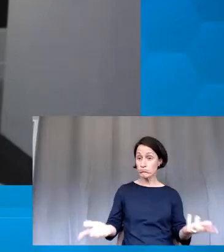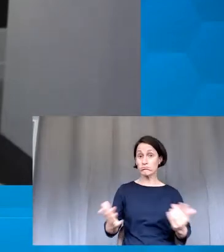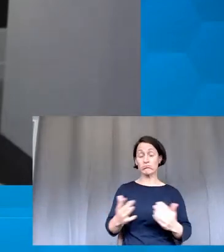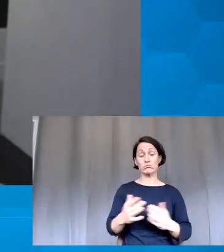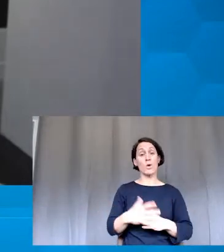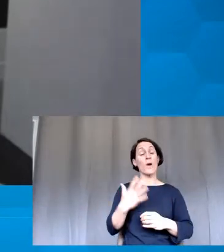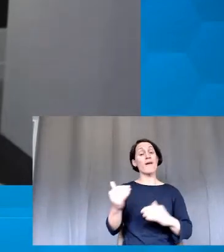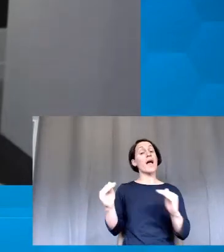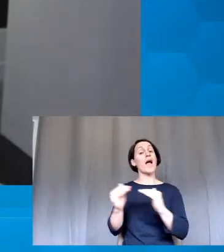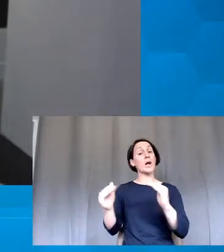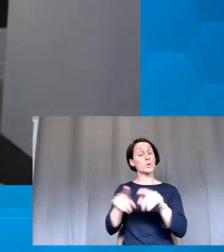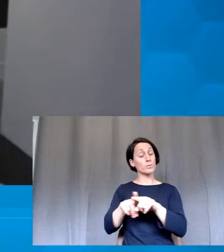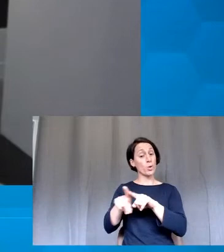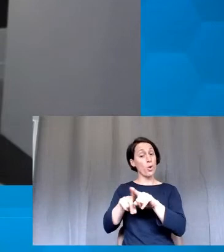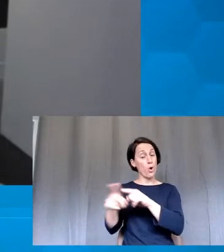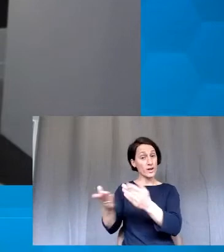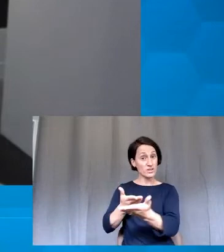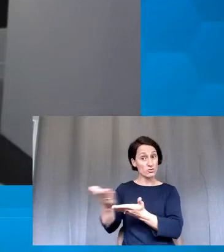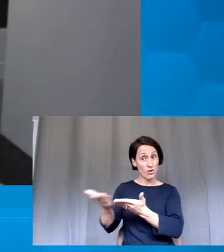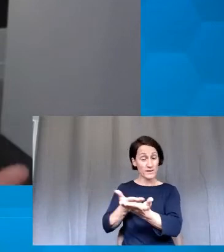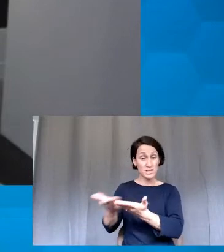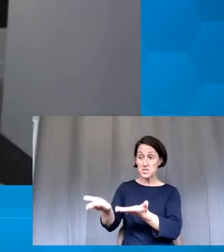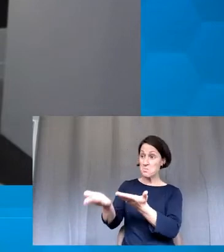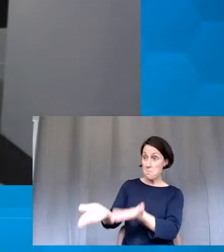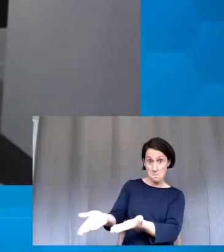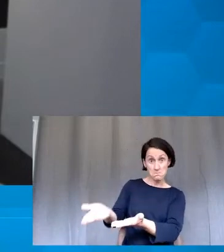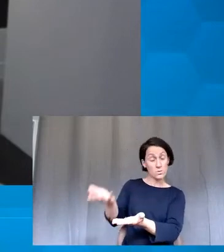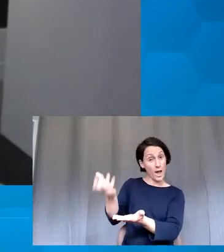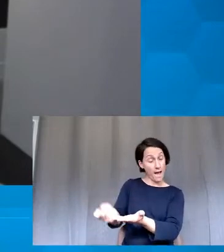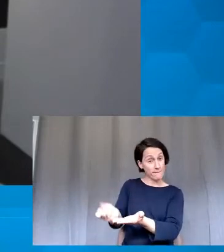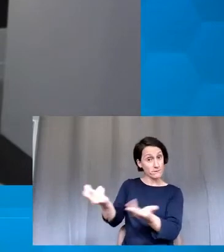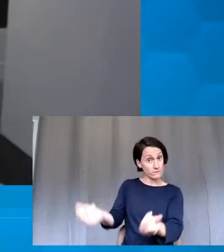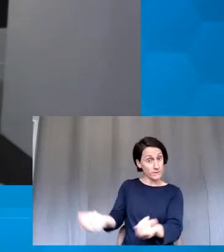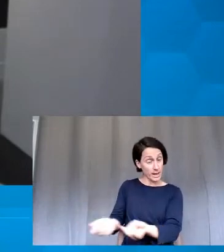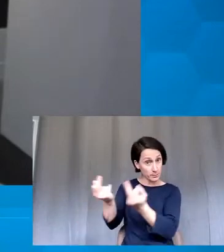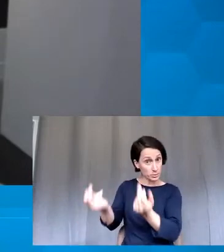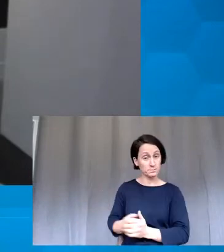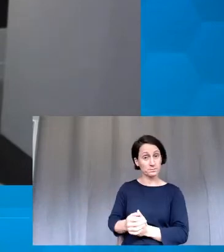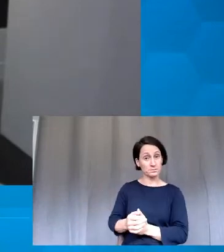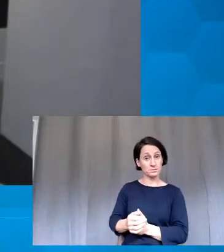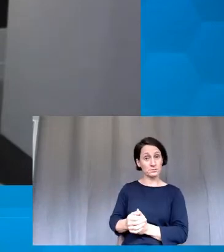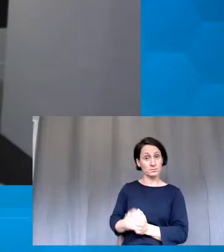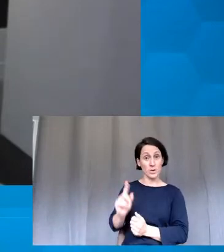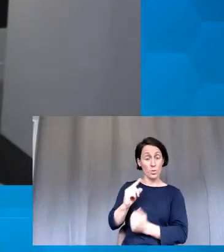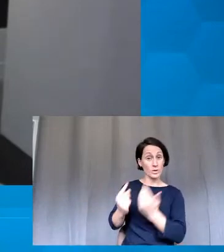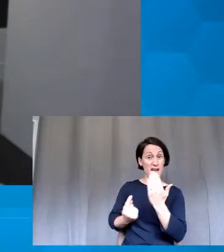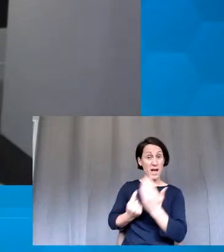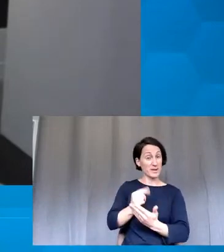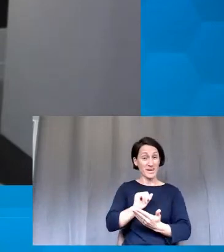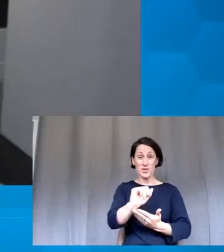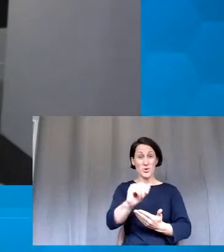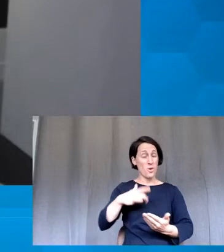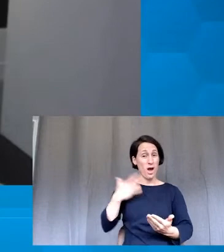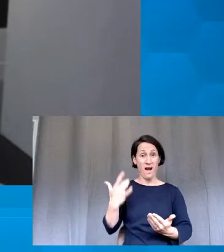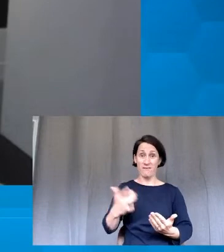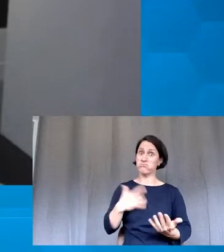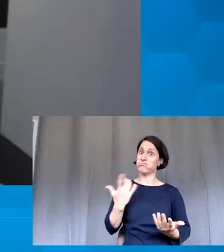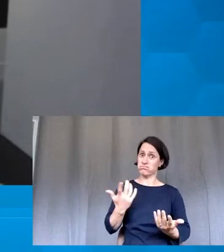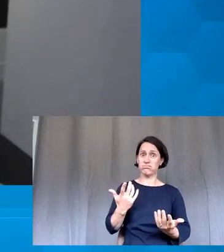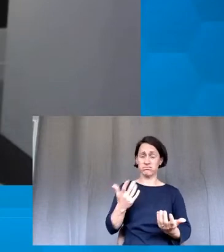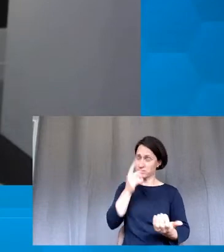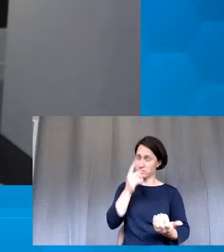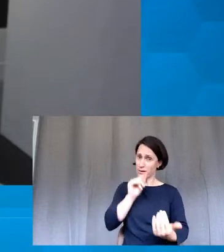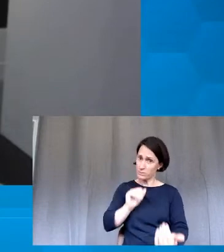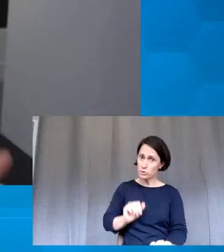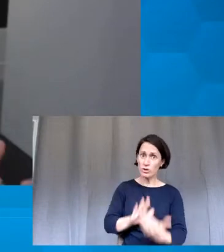services quite early in the course and make sure students are aware that, you know, some of the stuff that's going on in people's lives is pretty challenging and